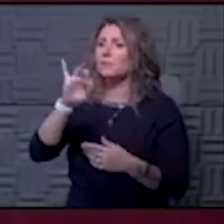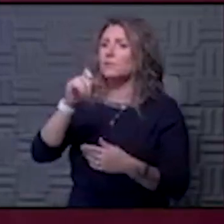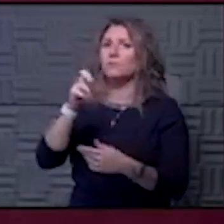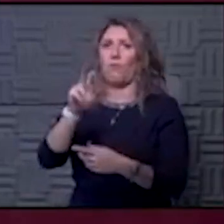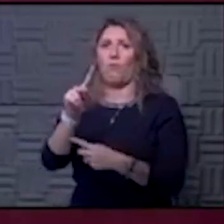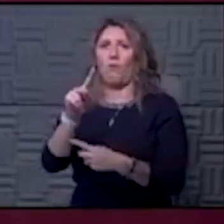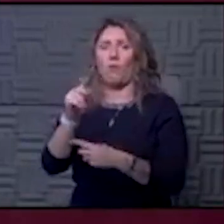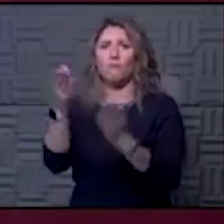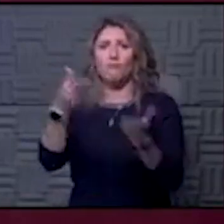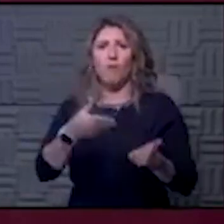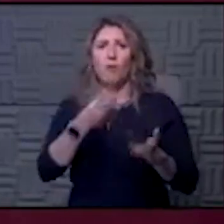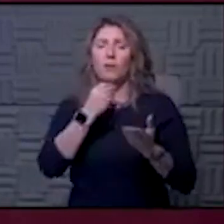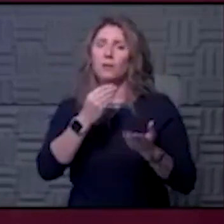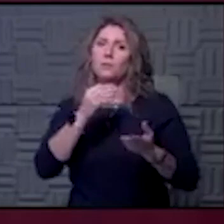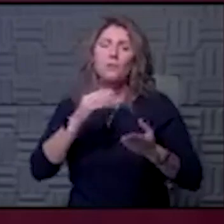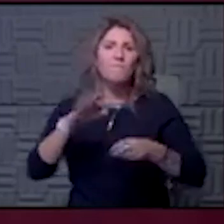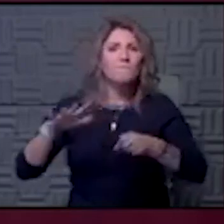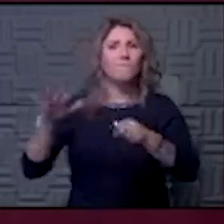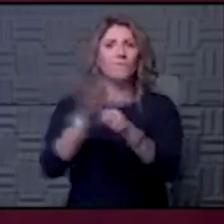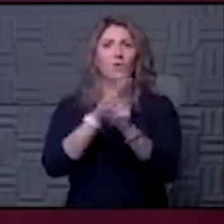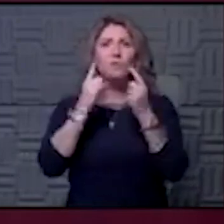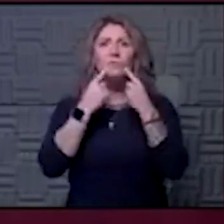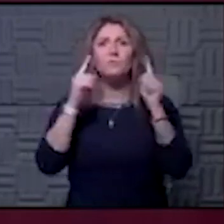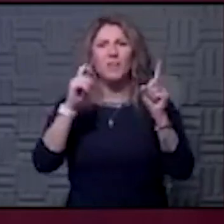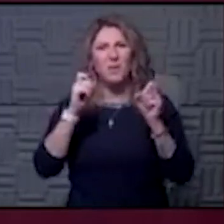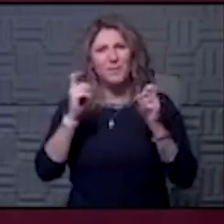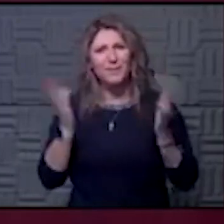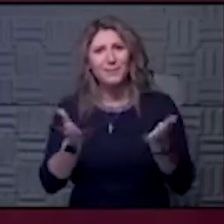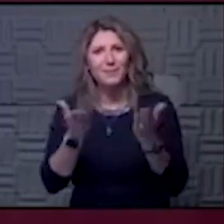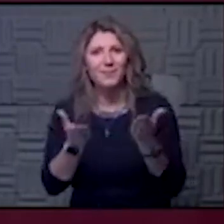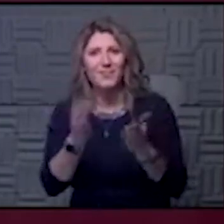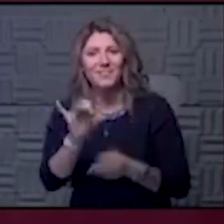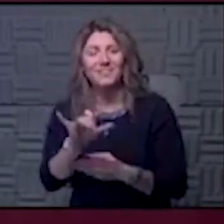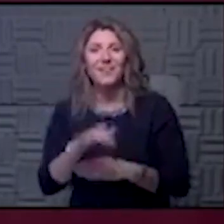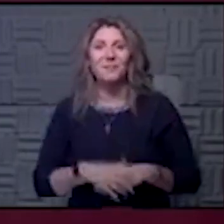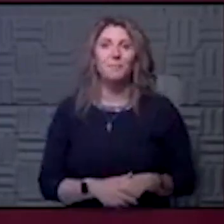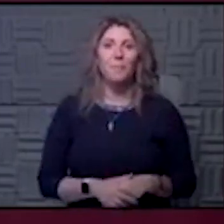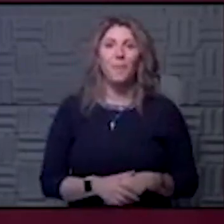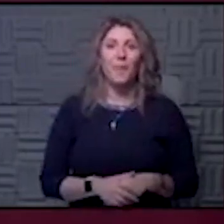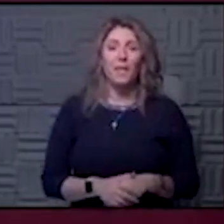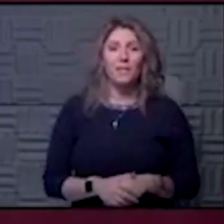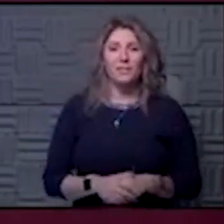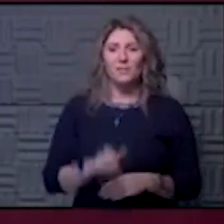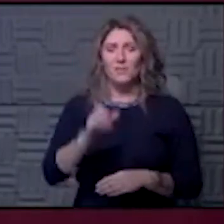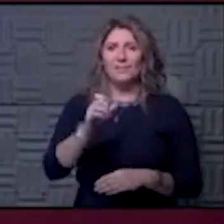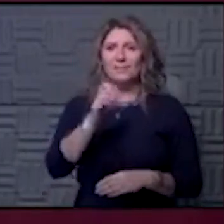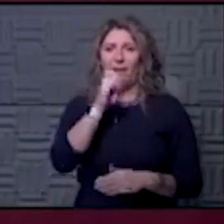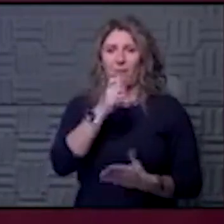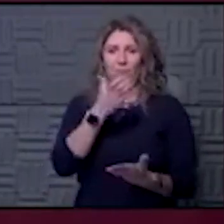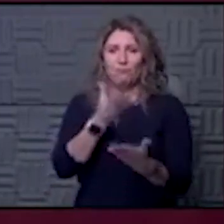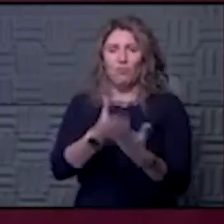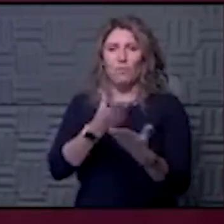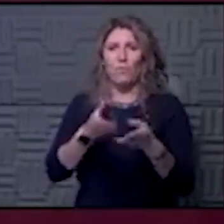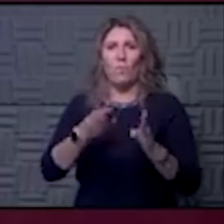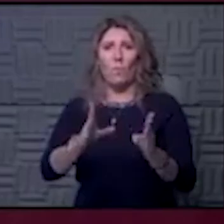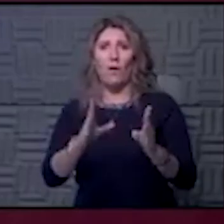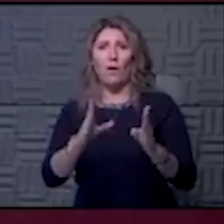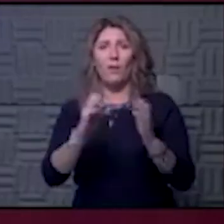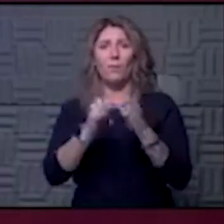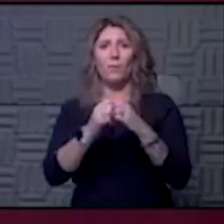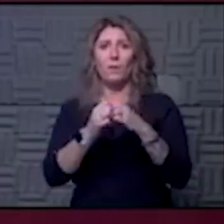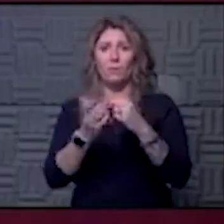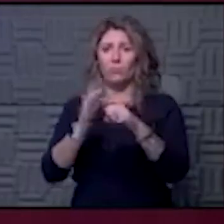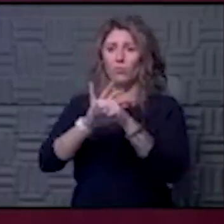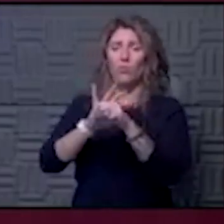was a complete success. So I want to encourage about that too. This was an unproven way of doing vaccines. In the corona